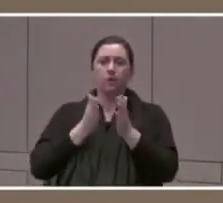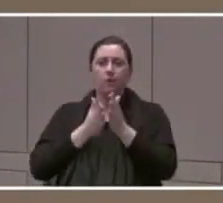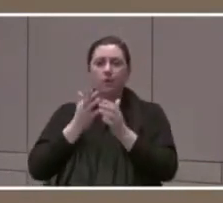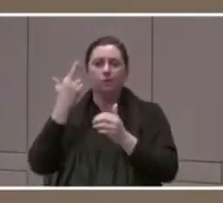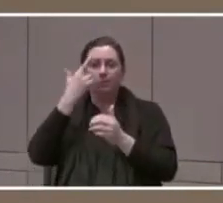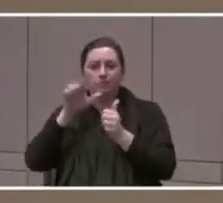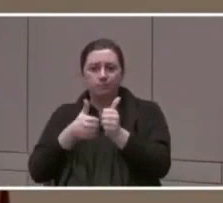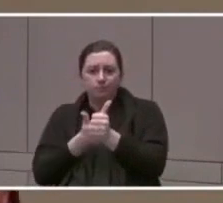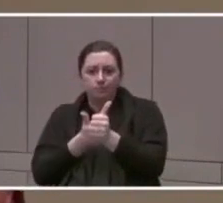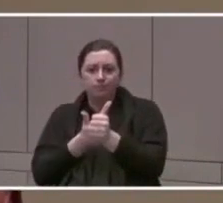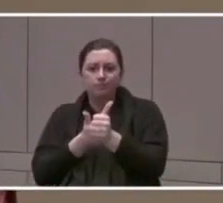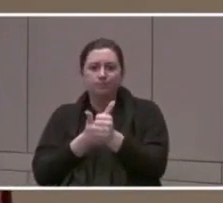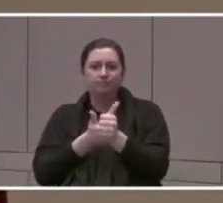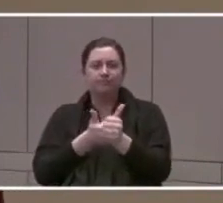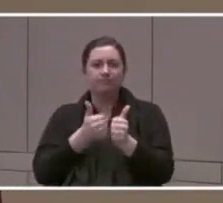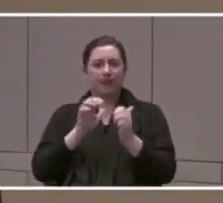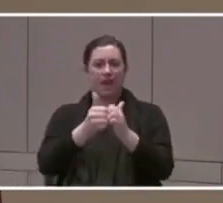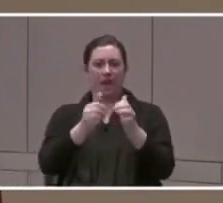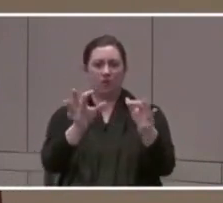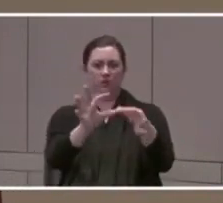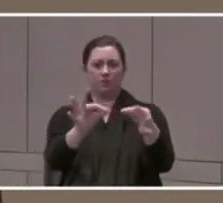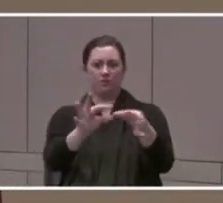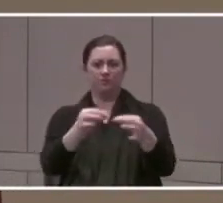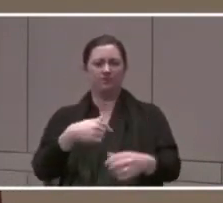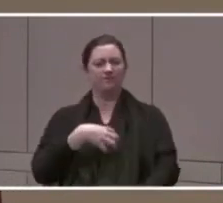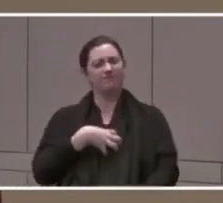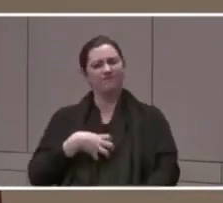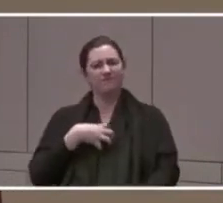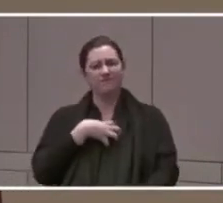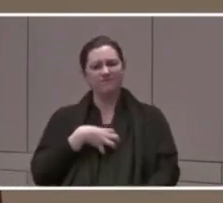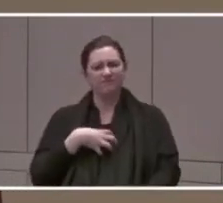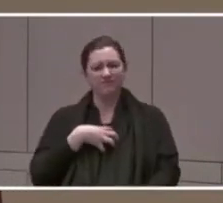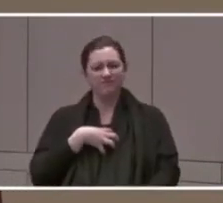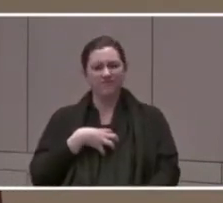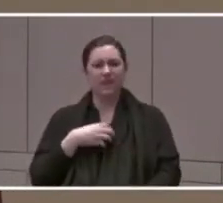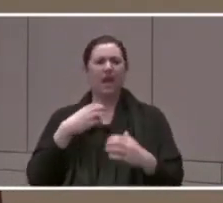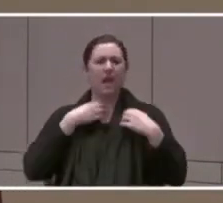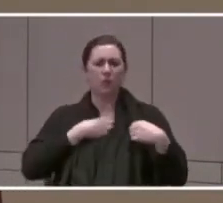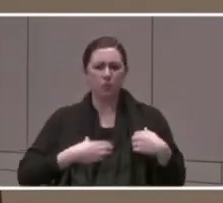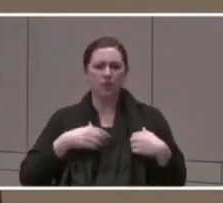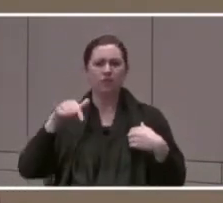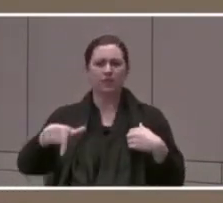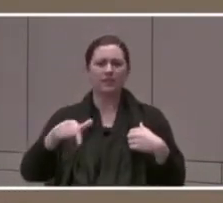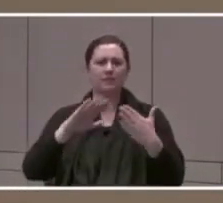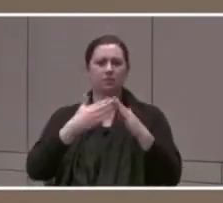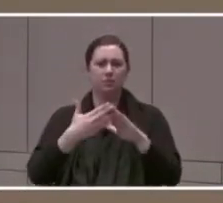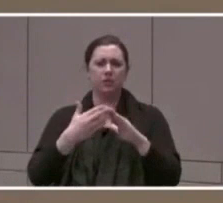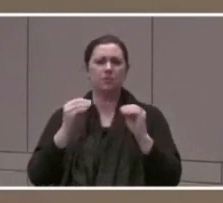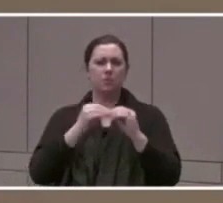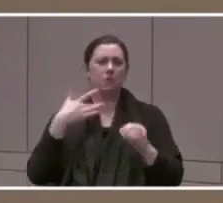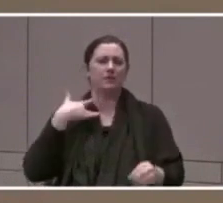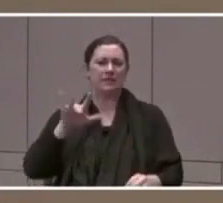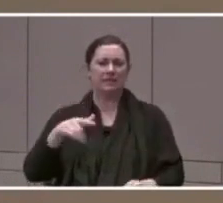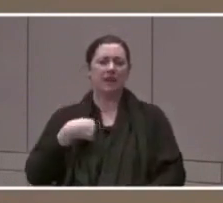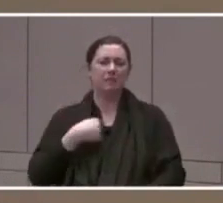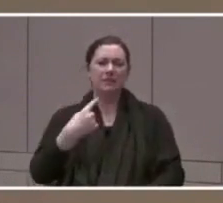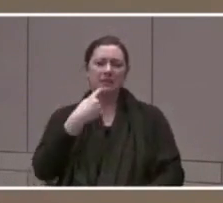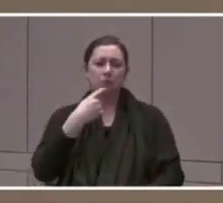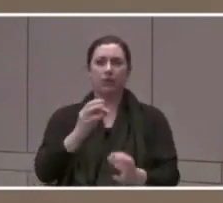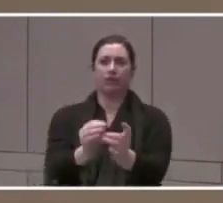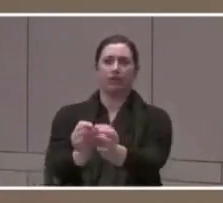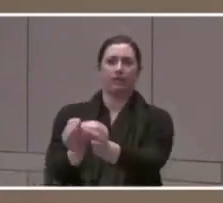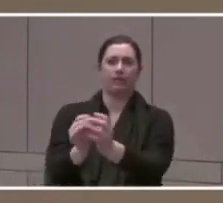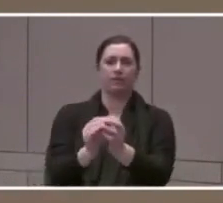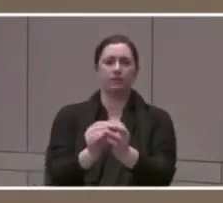you know, I just, I just wish that this community could be sensitive. I'm really disappointed in the, you know what,